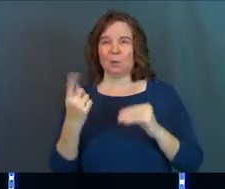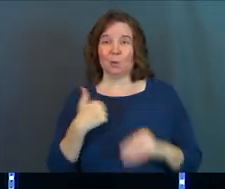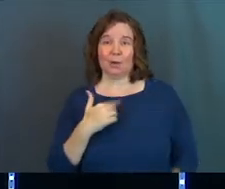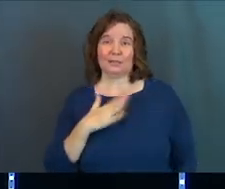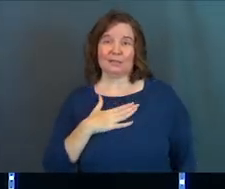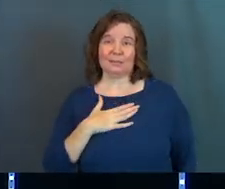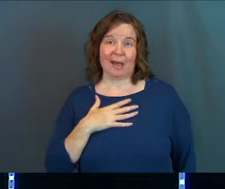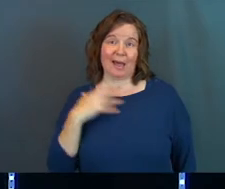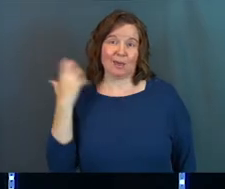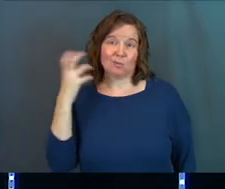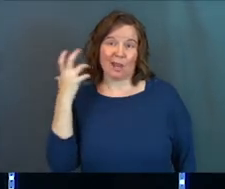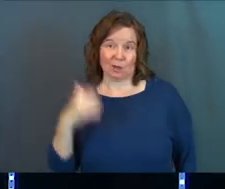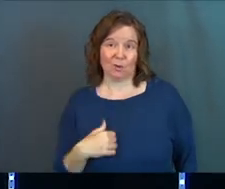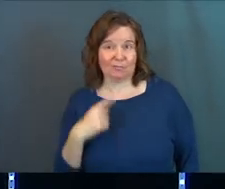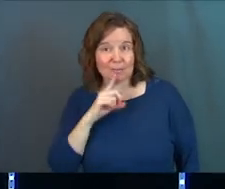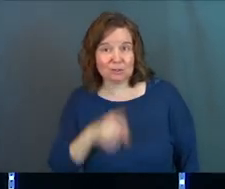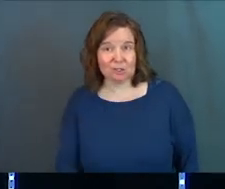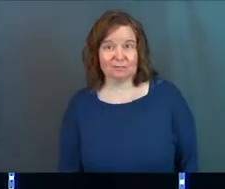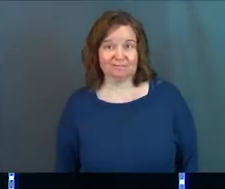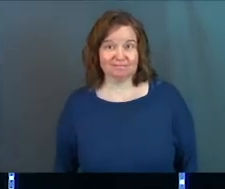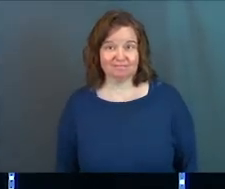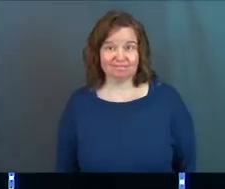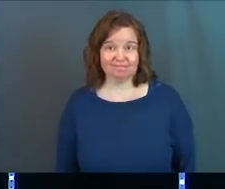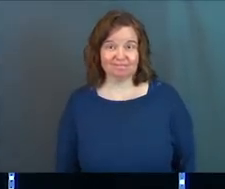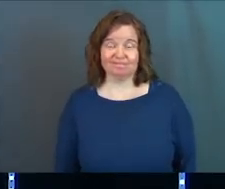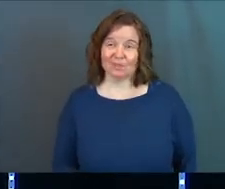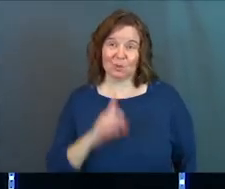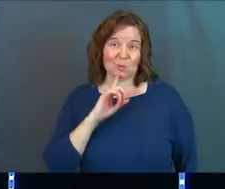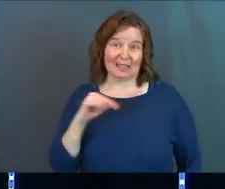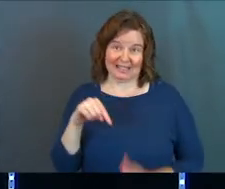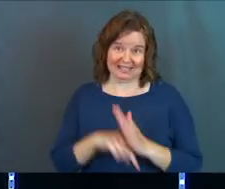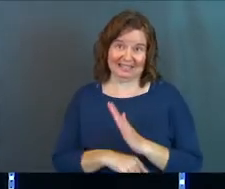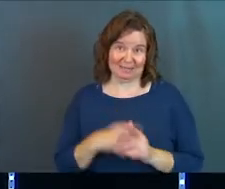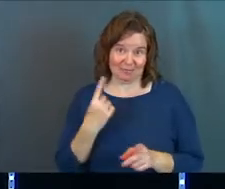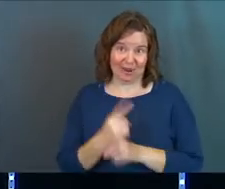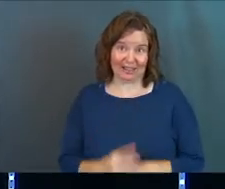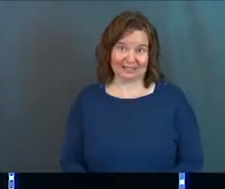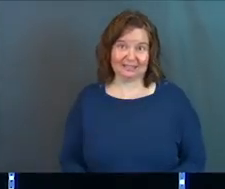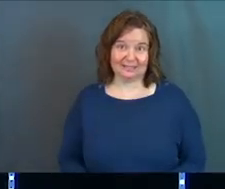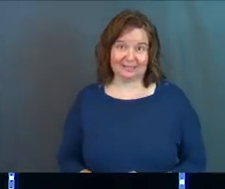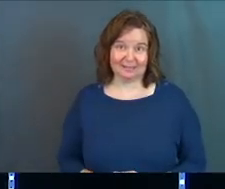one was my stereo, pretty sure. Really deep, right?